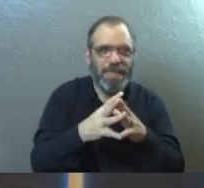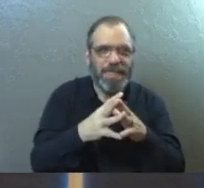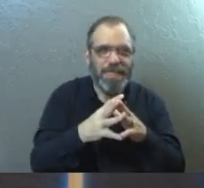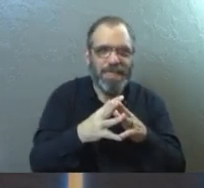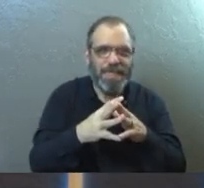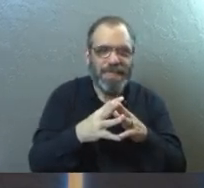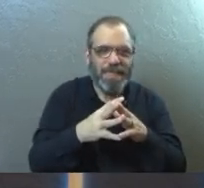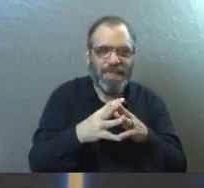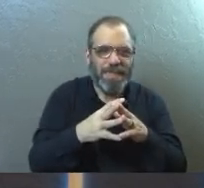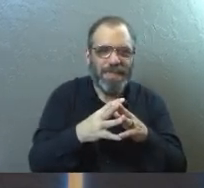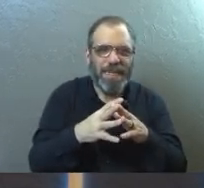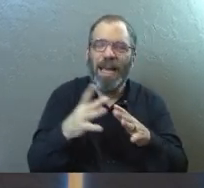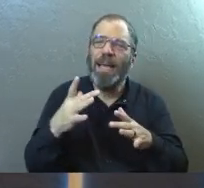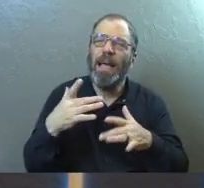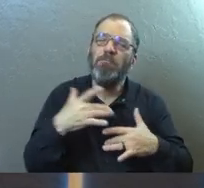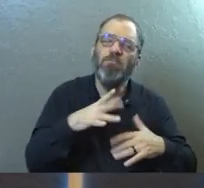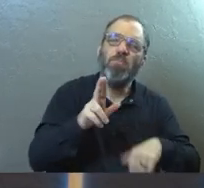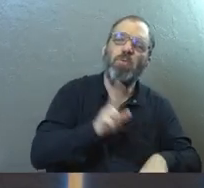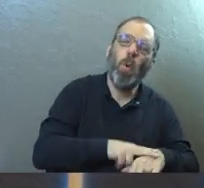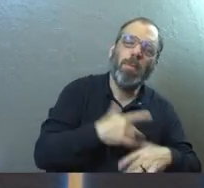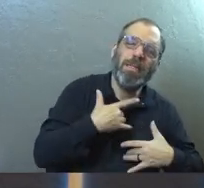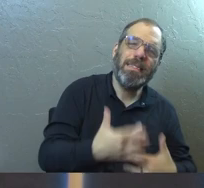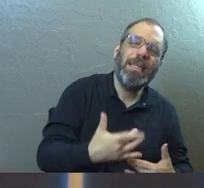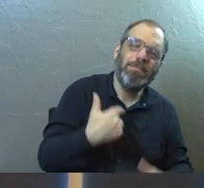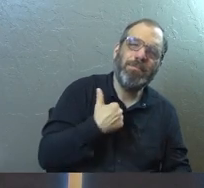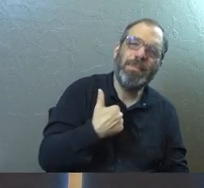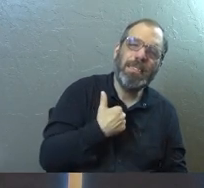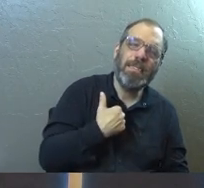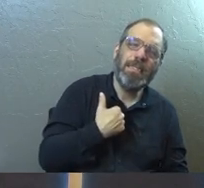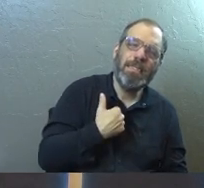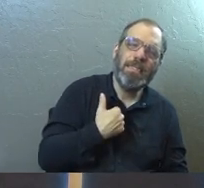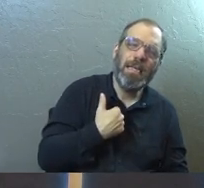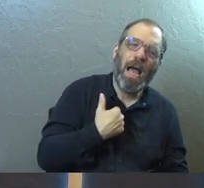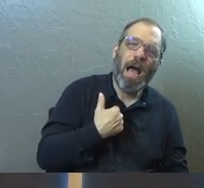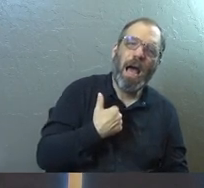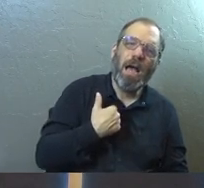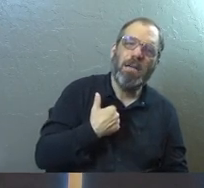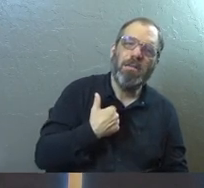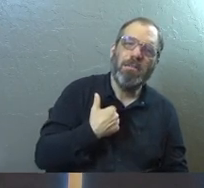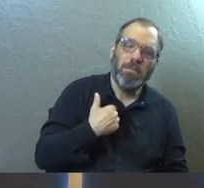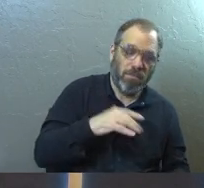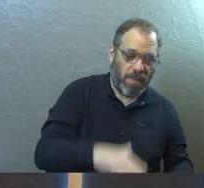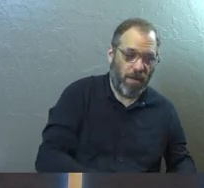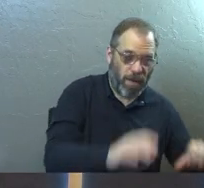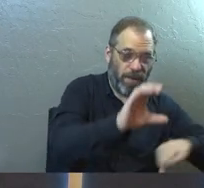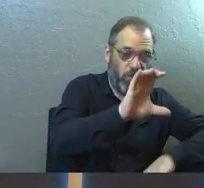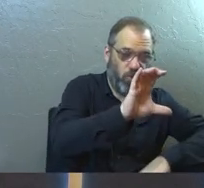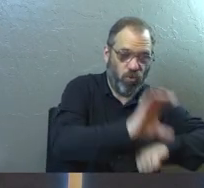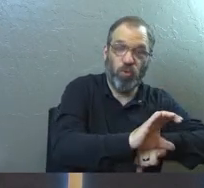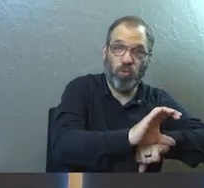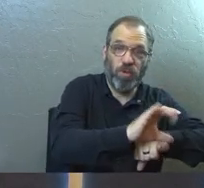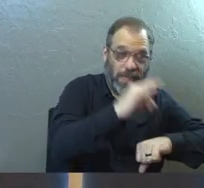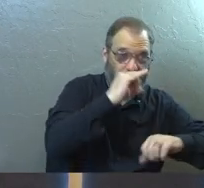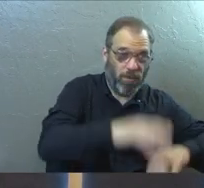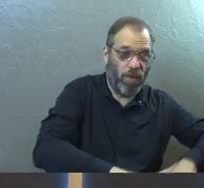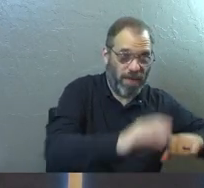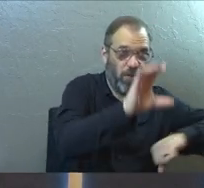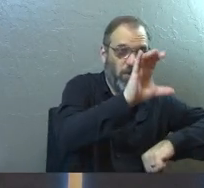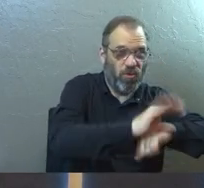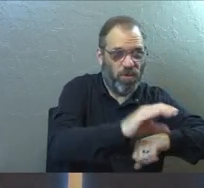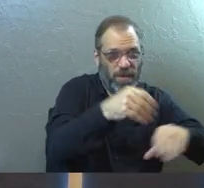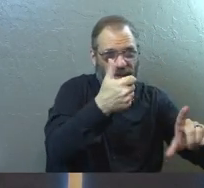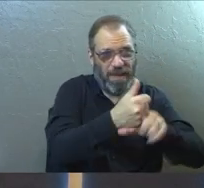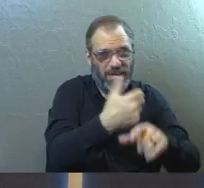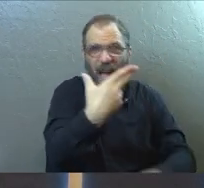the narrative tends to be what I observe as a pastor. Is a lot of people get raised in the church's kids. It's they get to